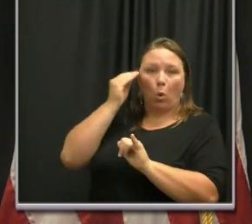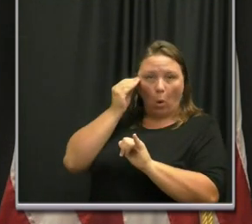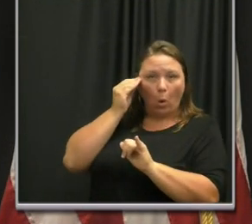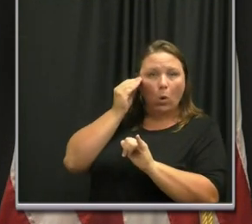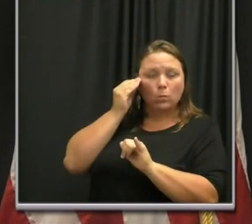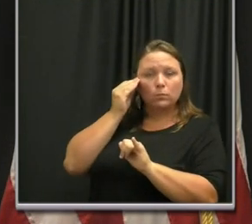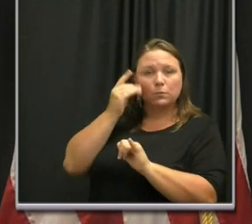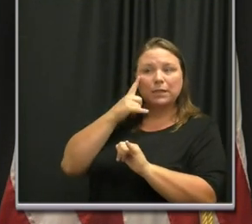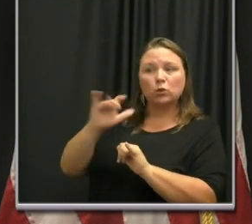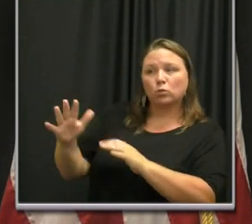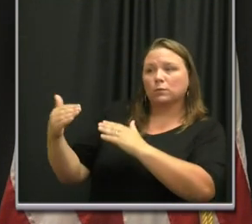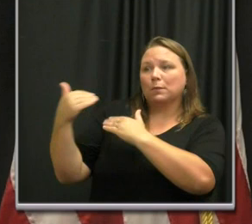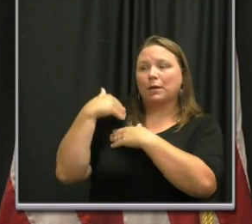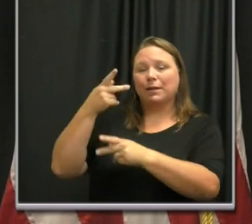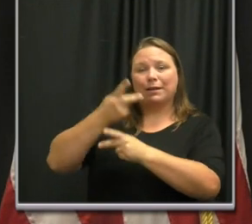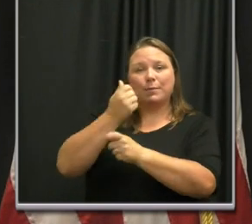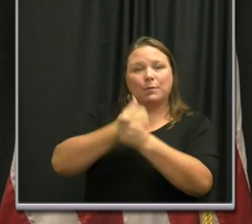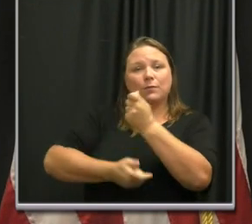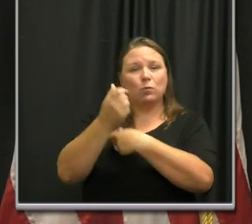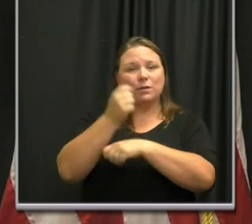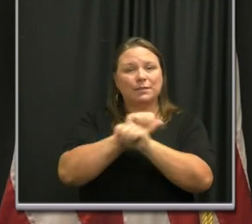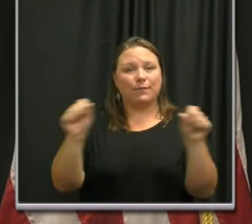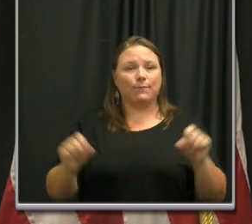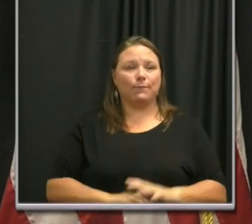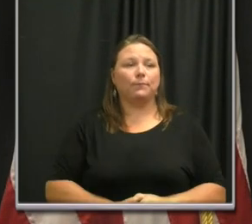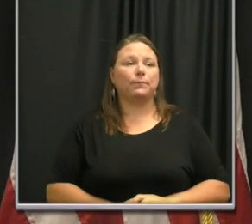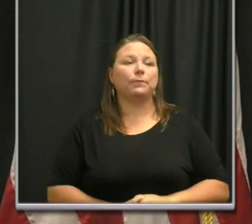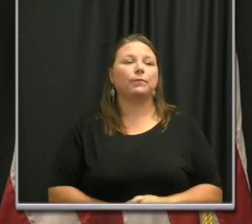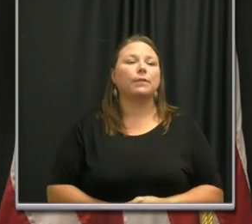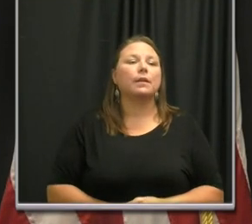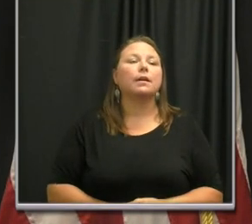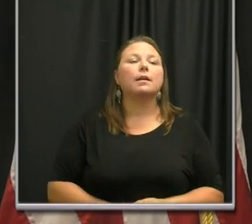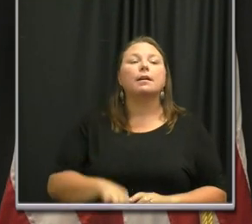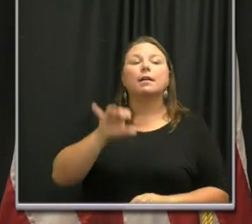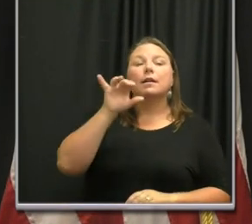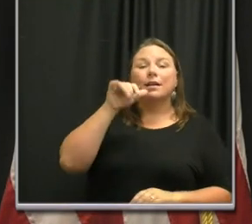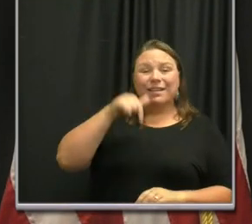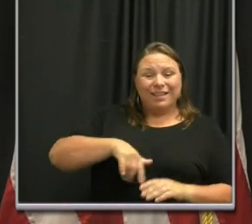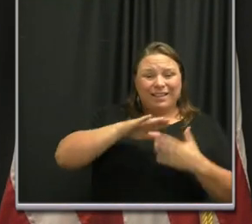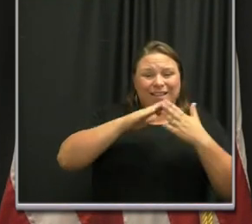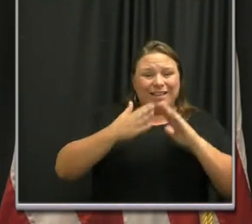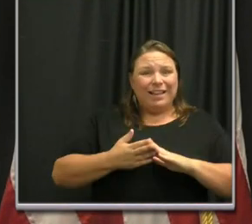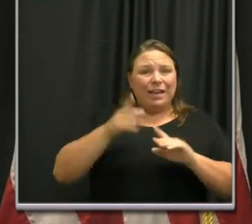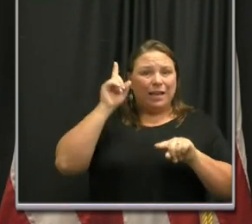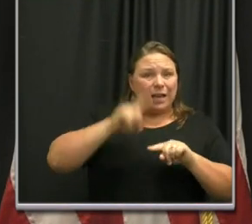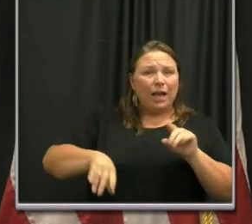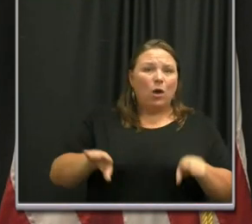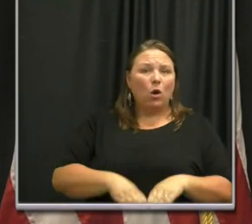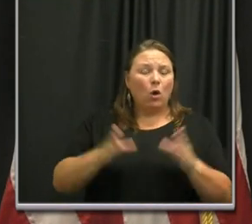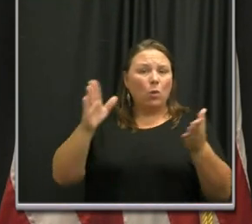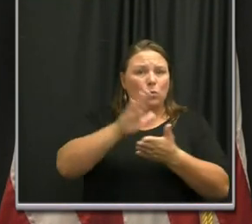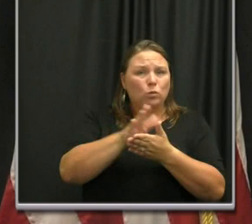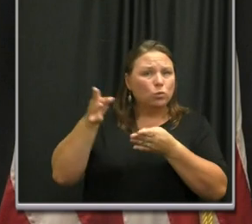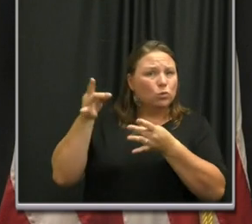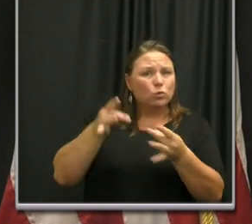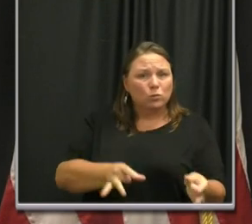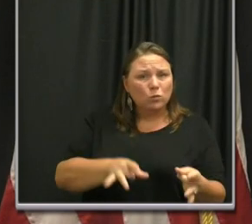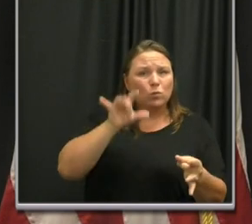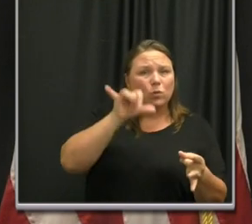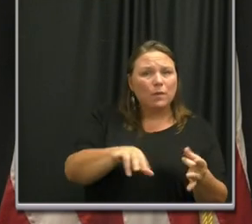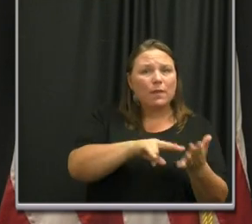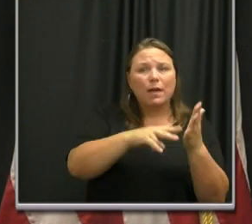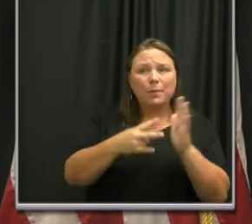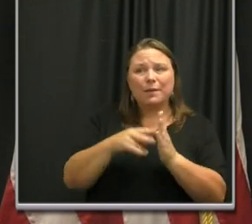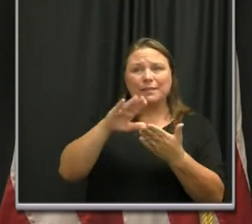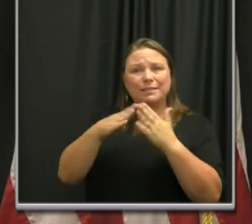during this public health crisis. A city that can't reopen schools smoothly is a city